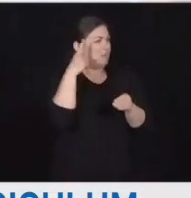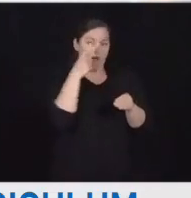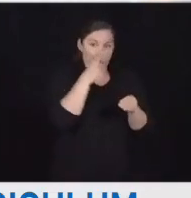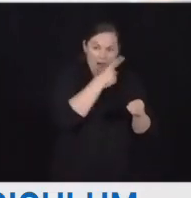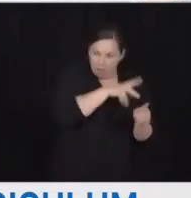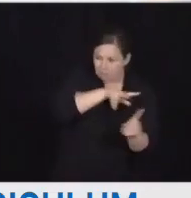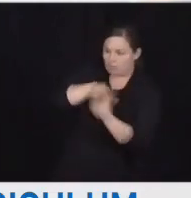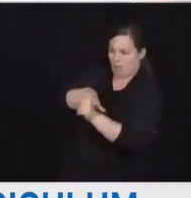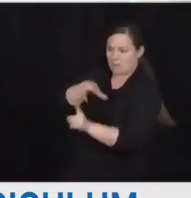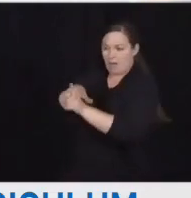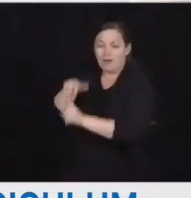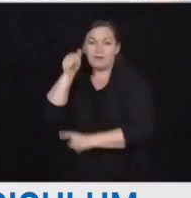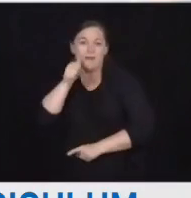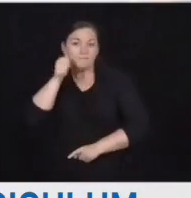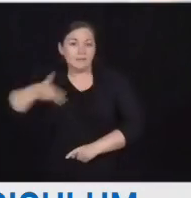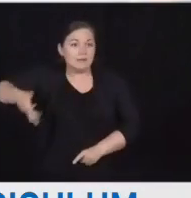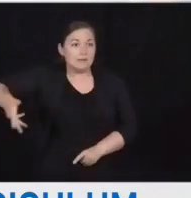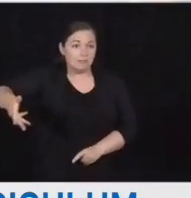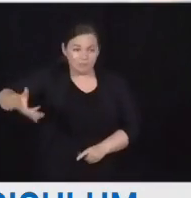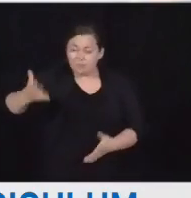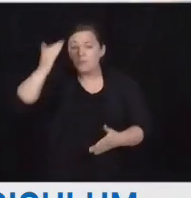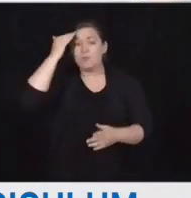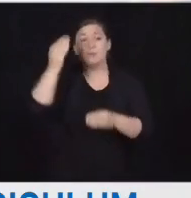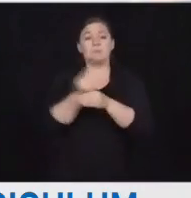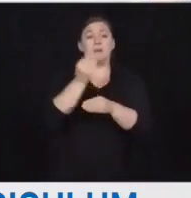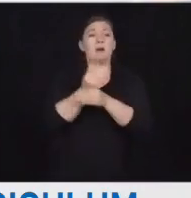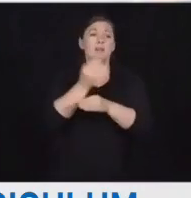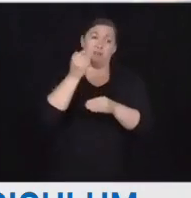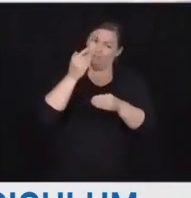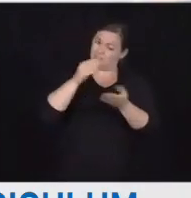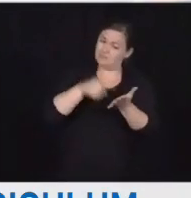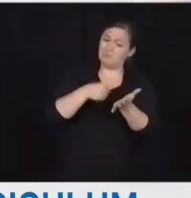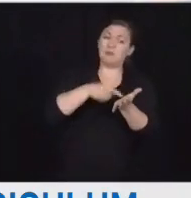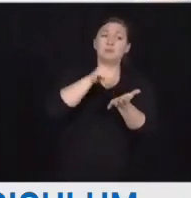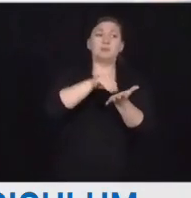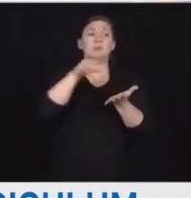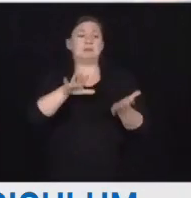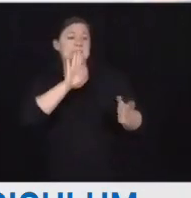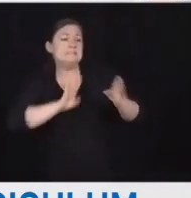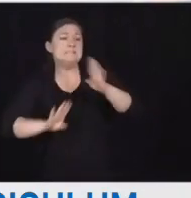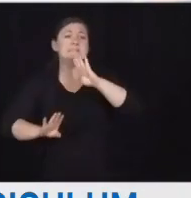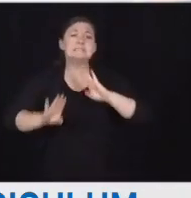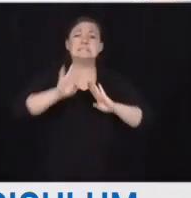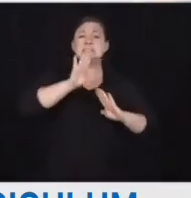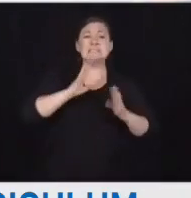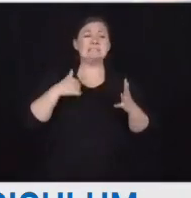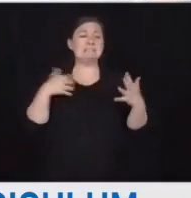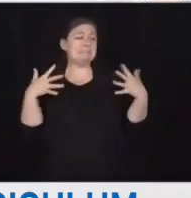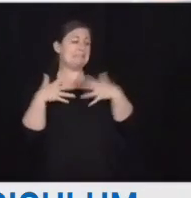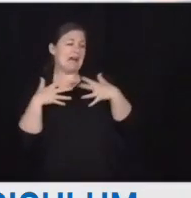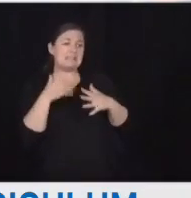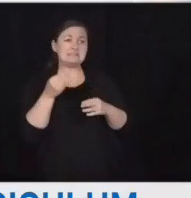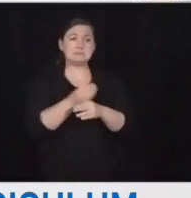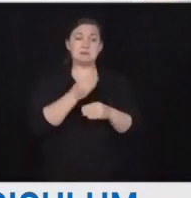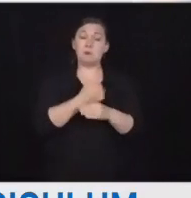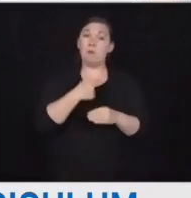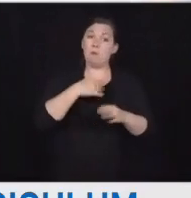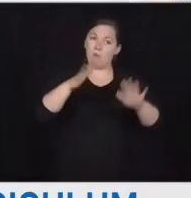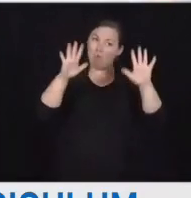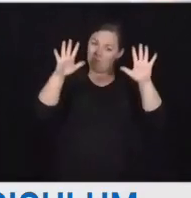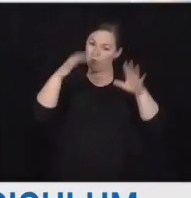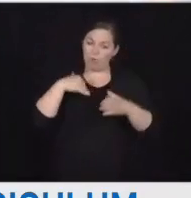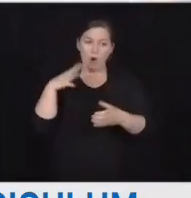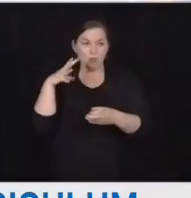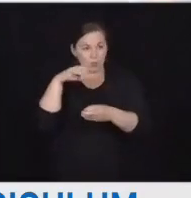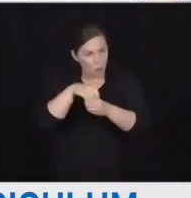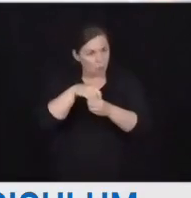experts, from job creators, industry, nonprofit leaders, and of course you, our parents. With today's announcement, we're also unveiling an interactive digital